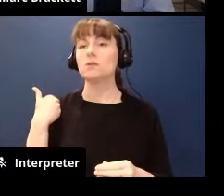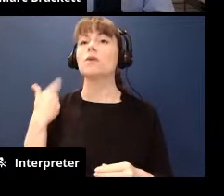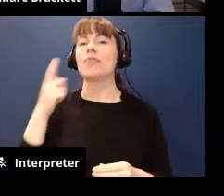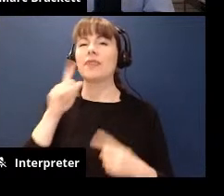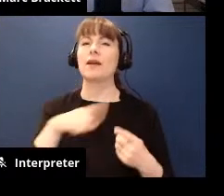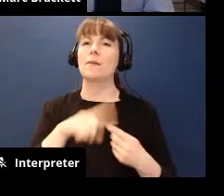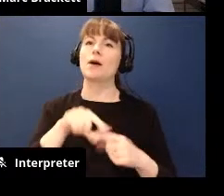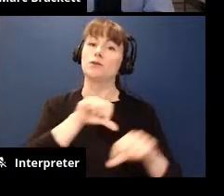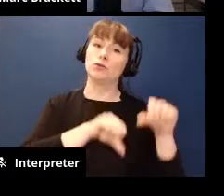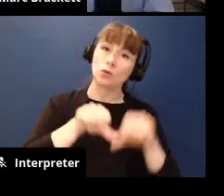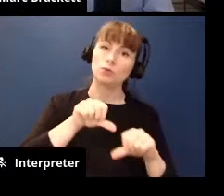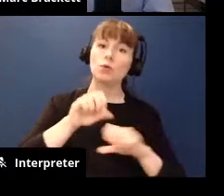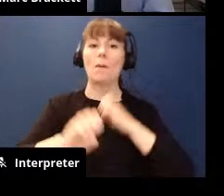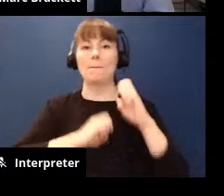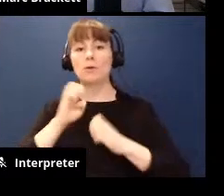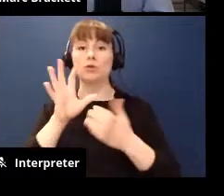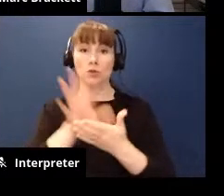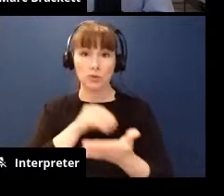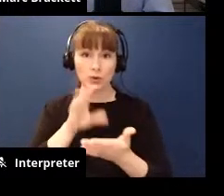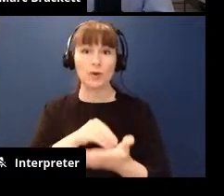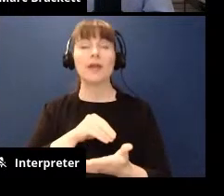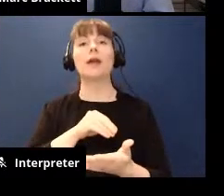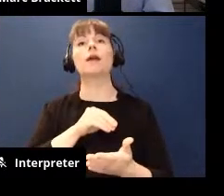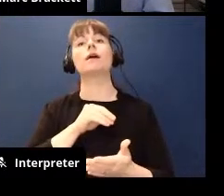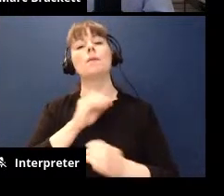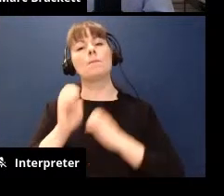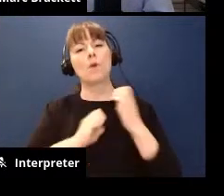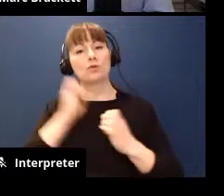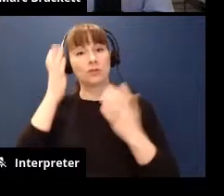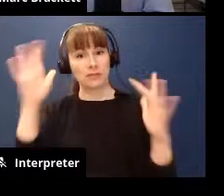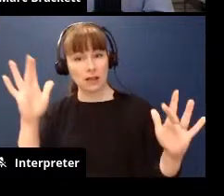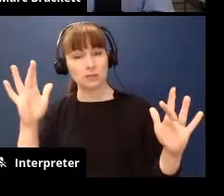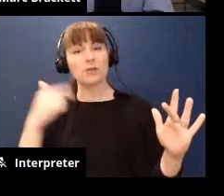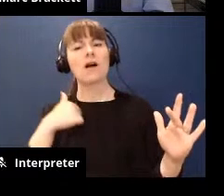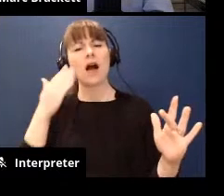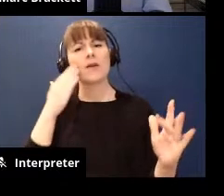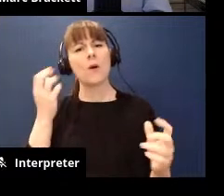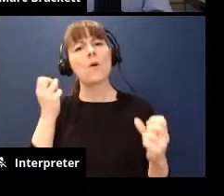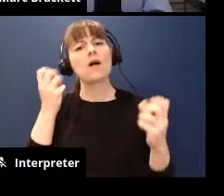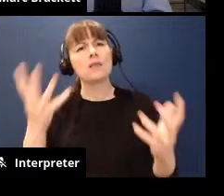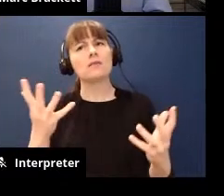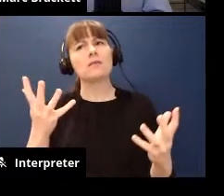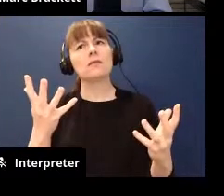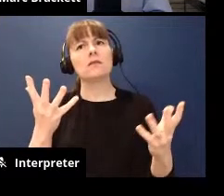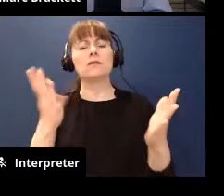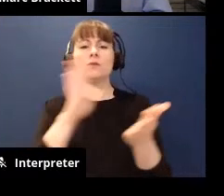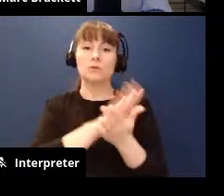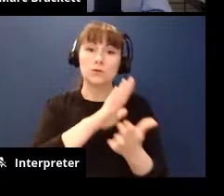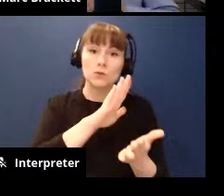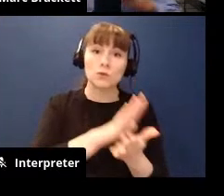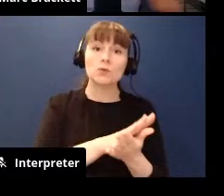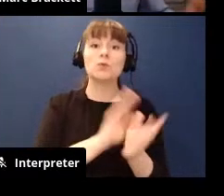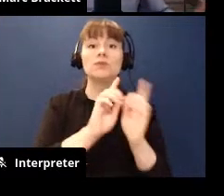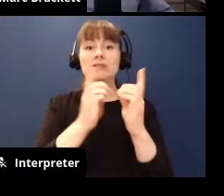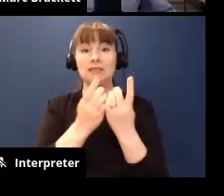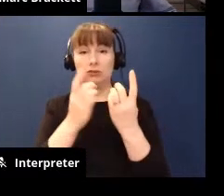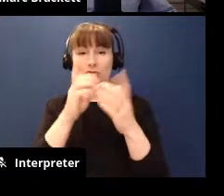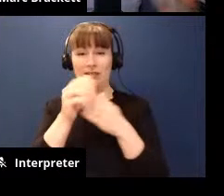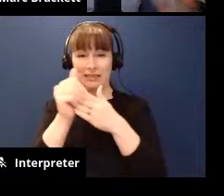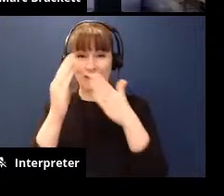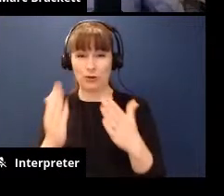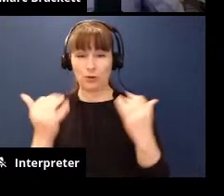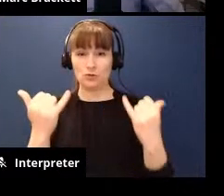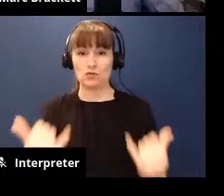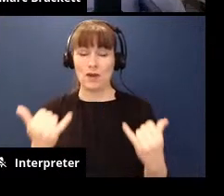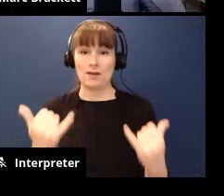of social emotional learning and emotional intelligence yeah i know a lot of school and district leaders right now are thinking about